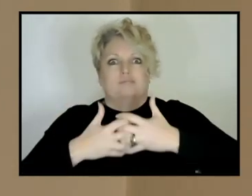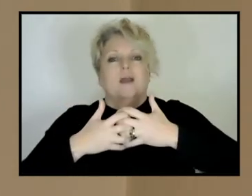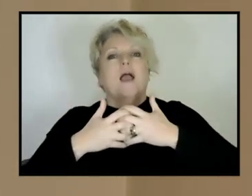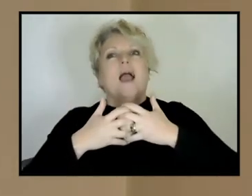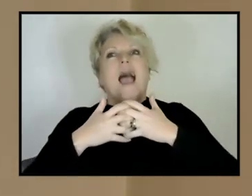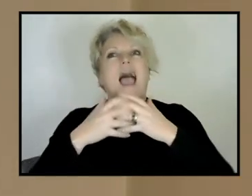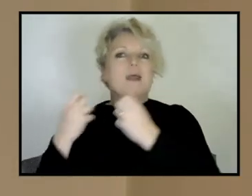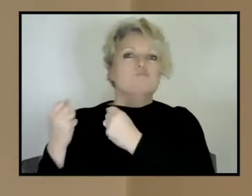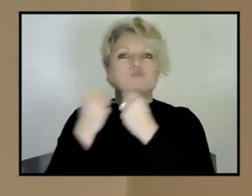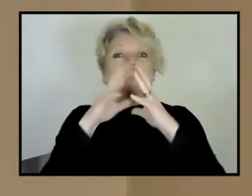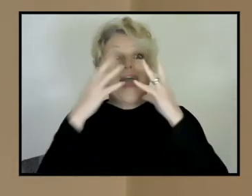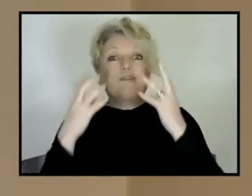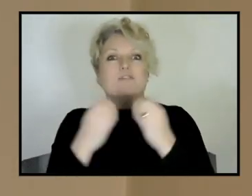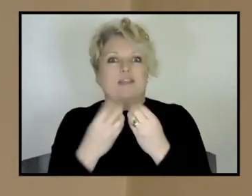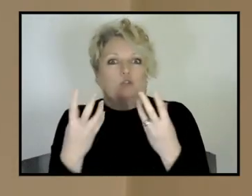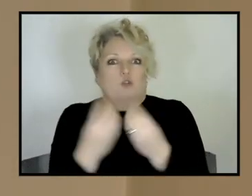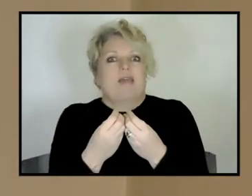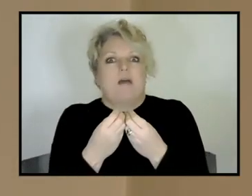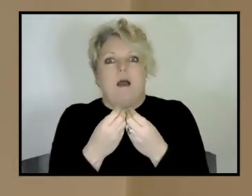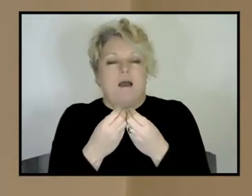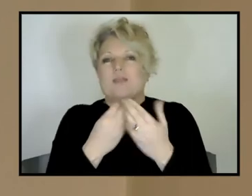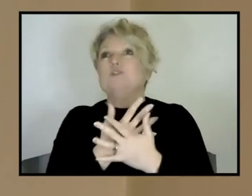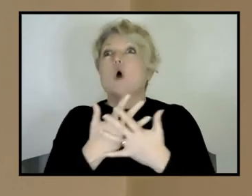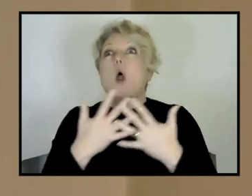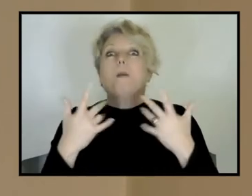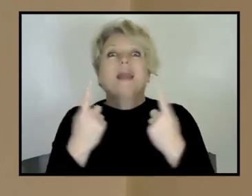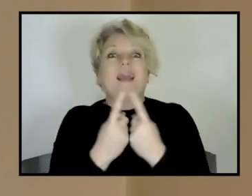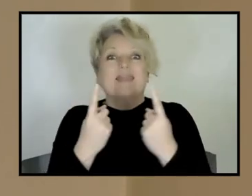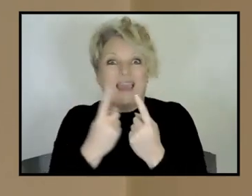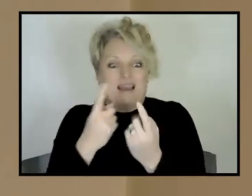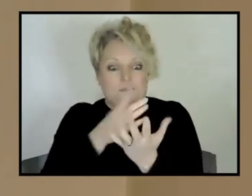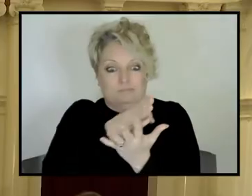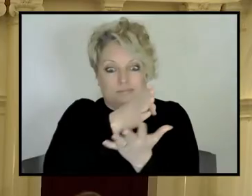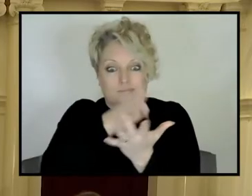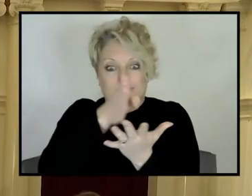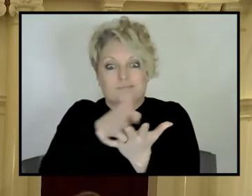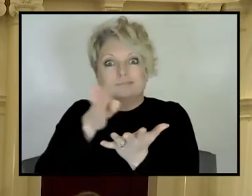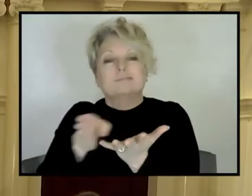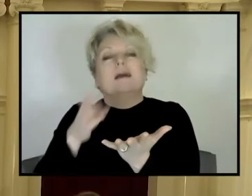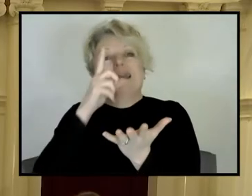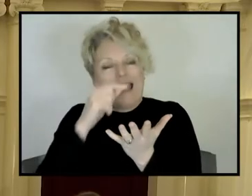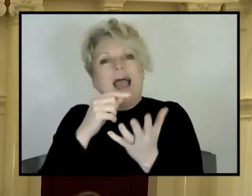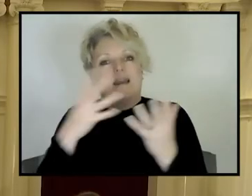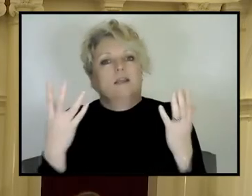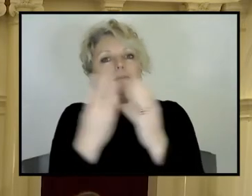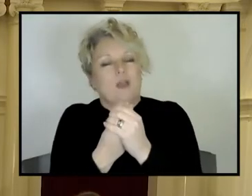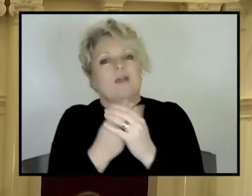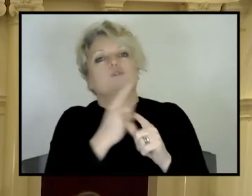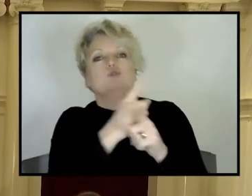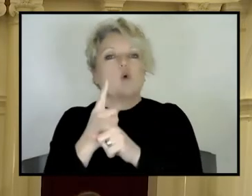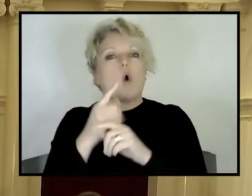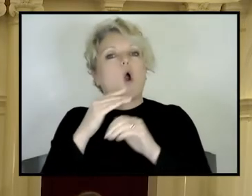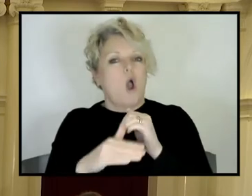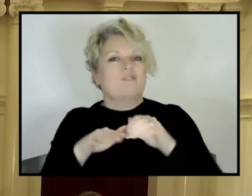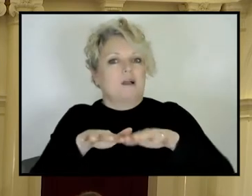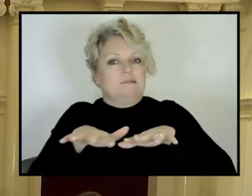um, and clear model that explains so many things across so many disciplinary boundaries. But I don't, I don't think if you looked at the papers that came